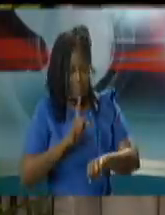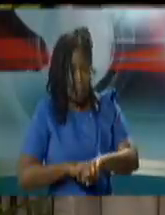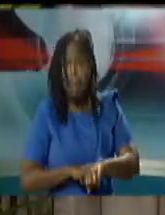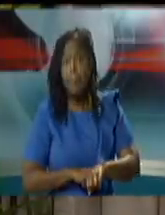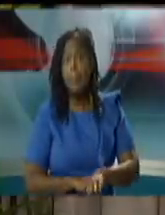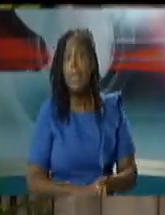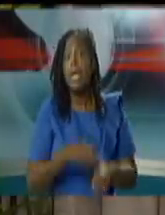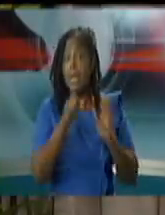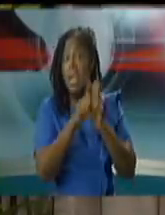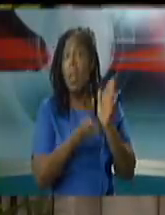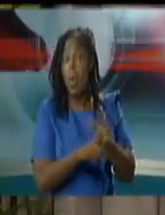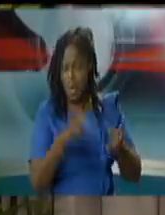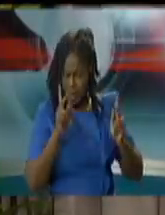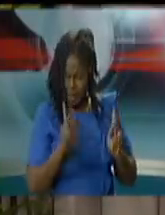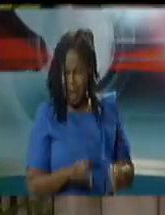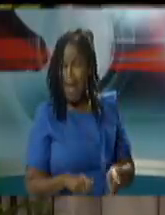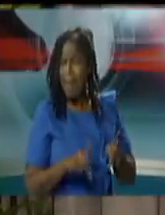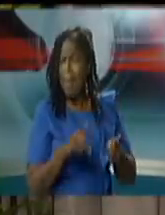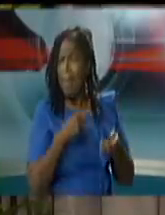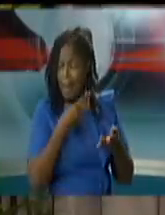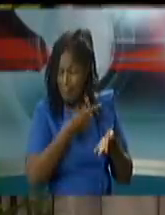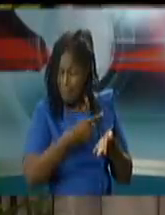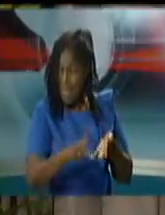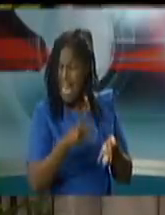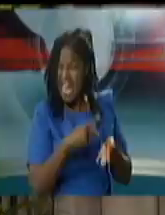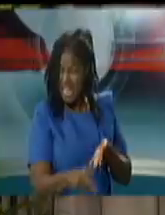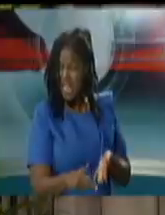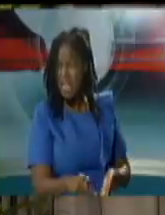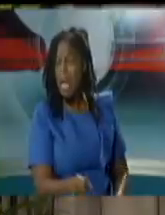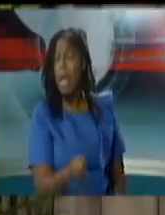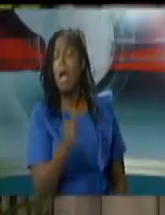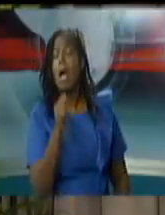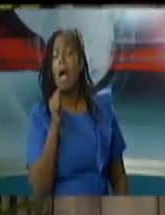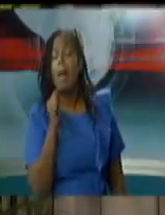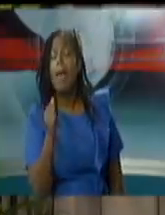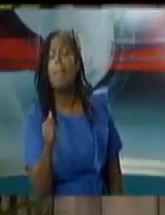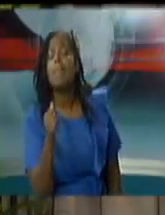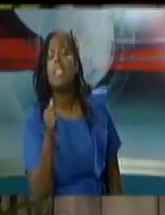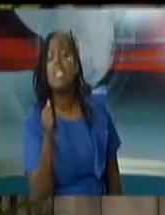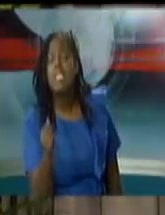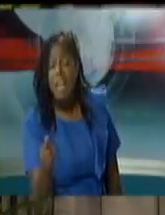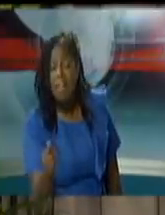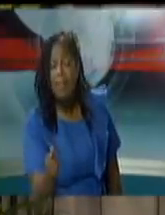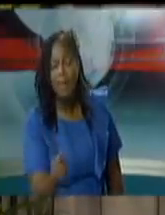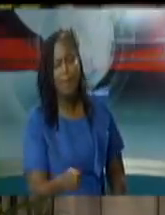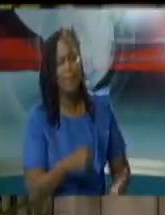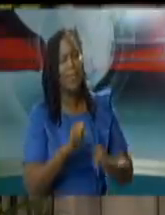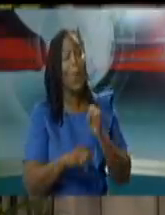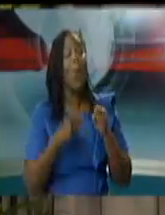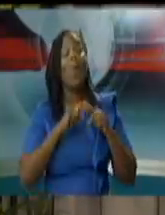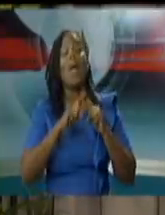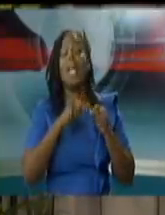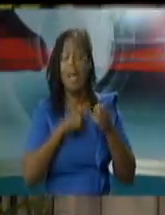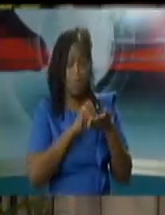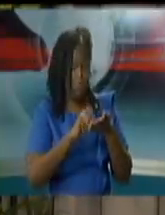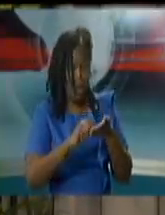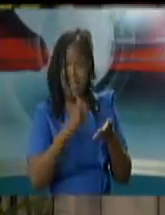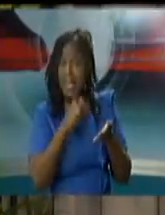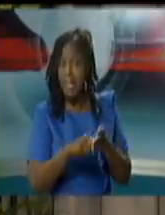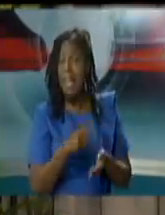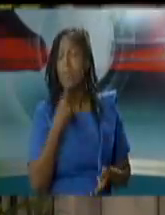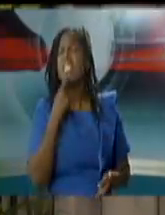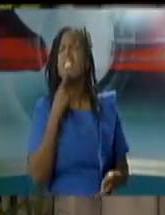therefore in settling that letter i was laying it at mr ramdeen's feet that if he persisted in this course of action